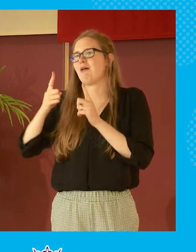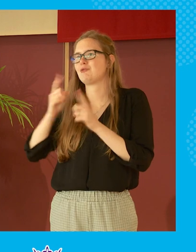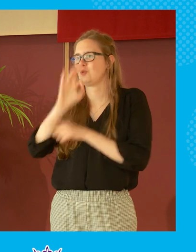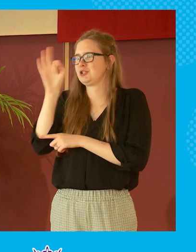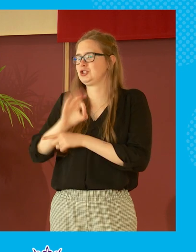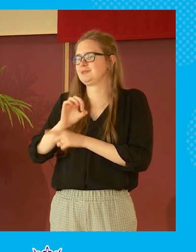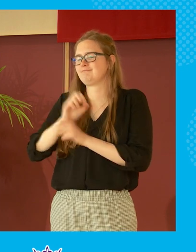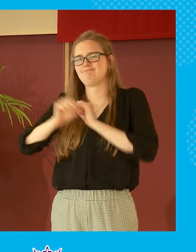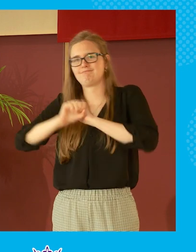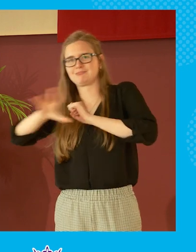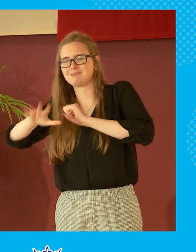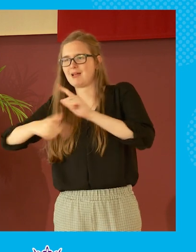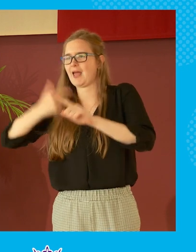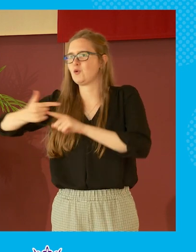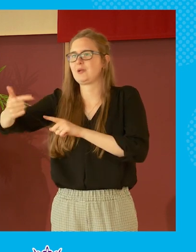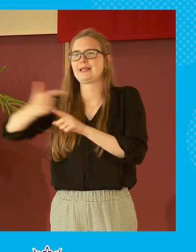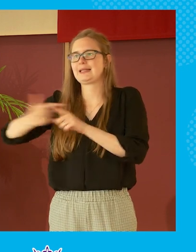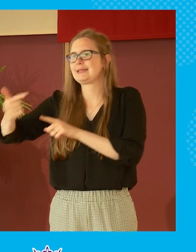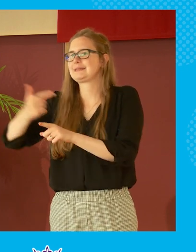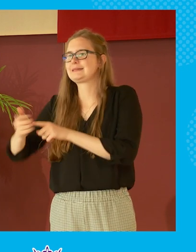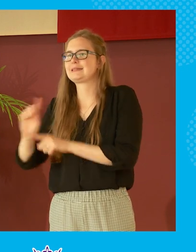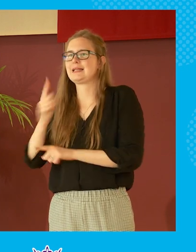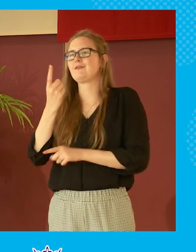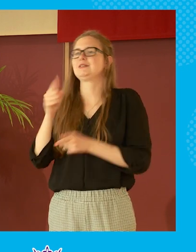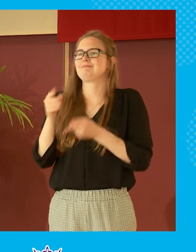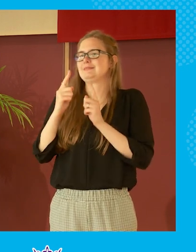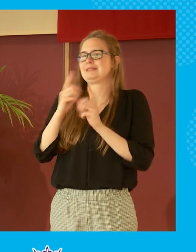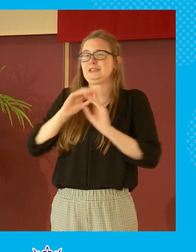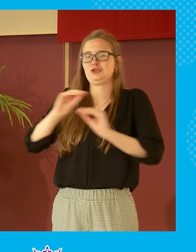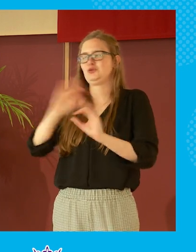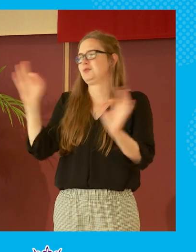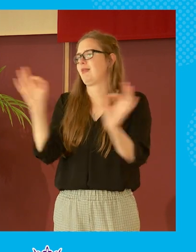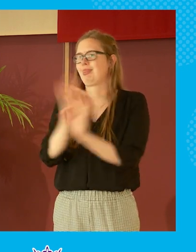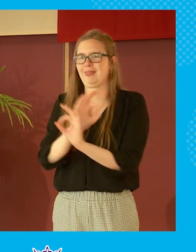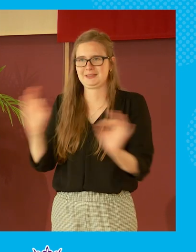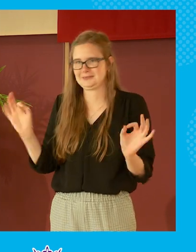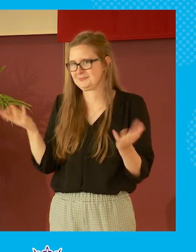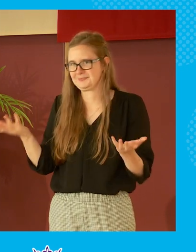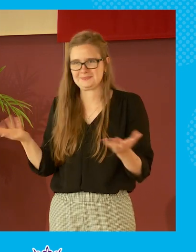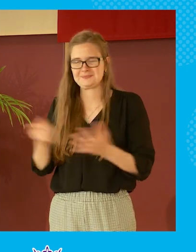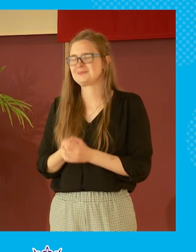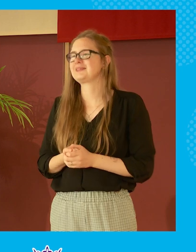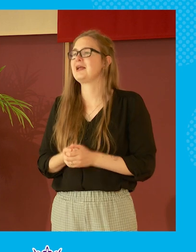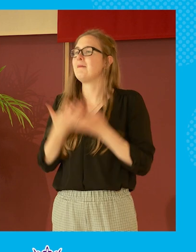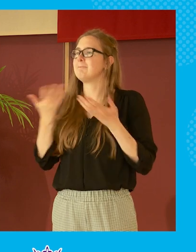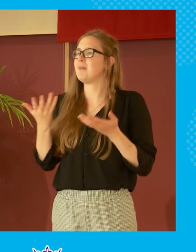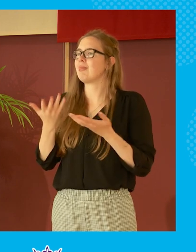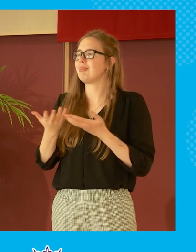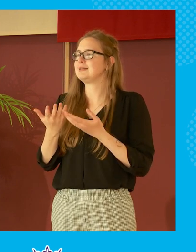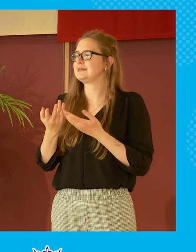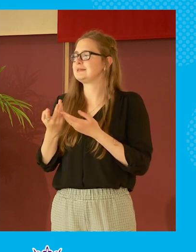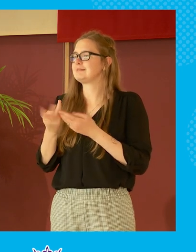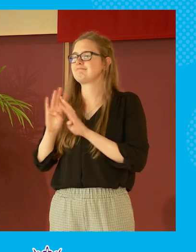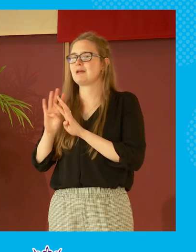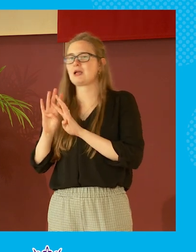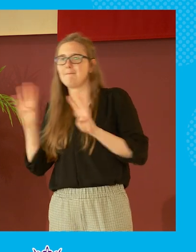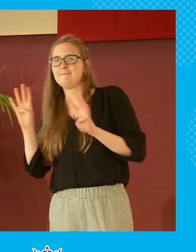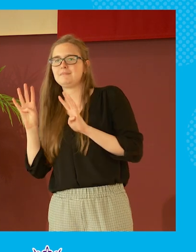and first minister's questions teaches you almost nothing about anything uh and yet there are committee hearings